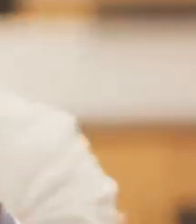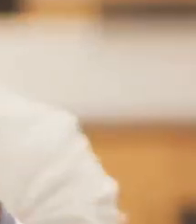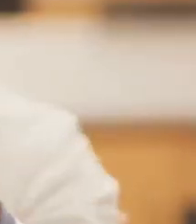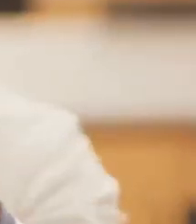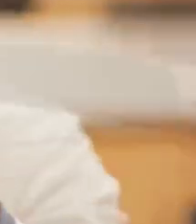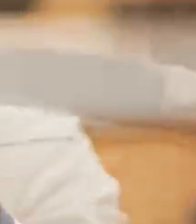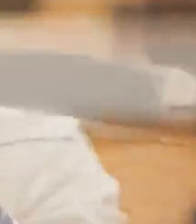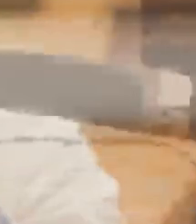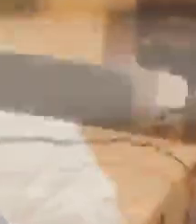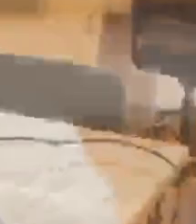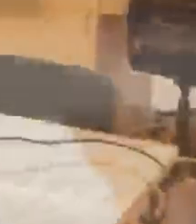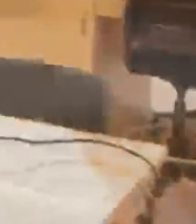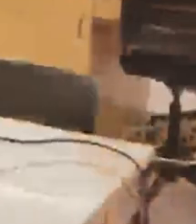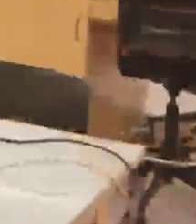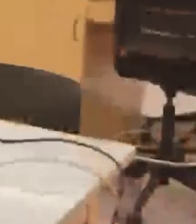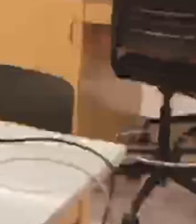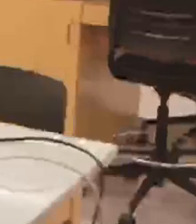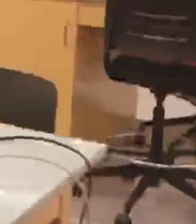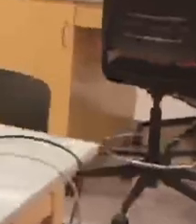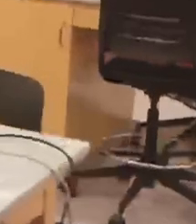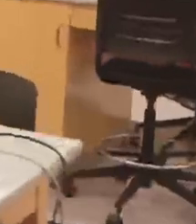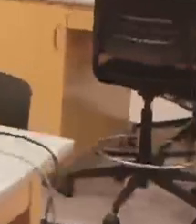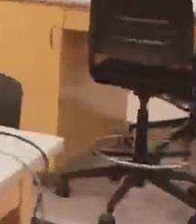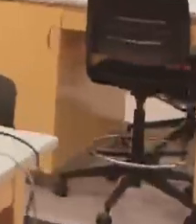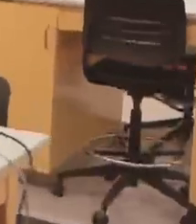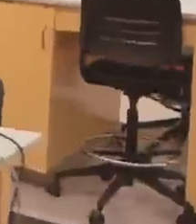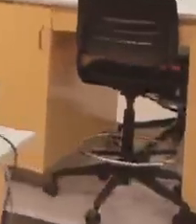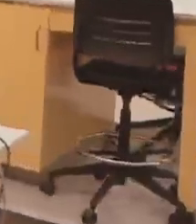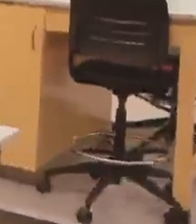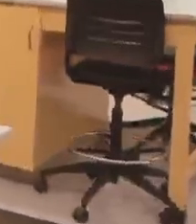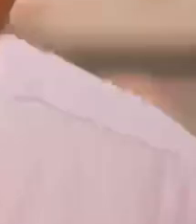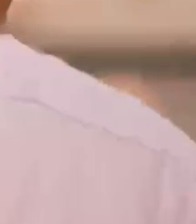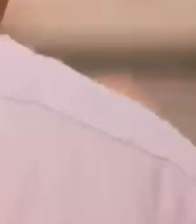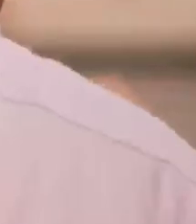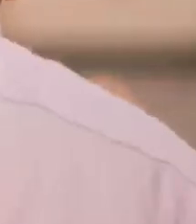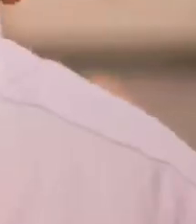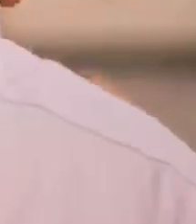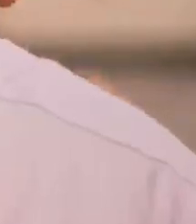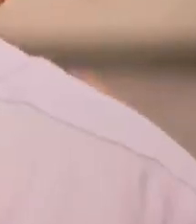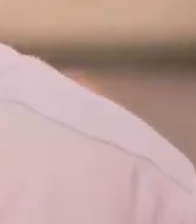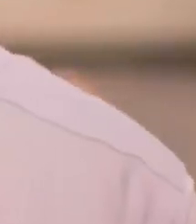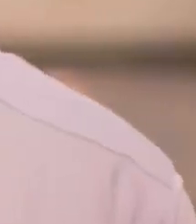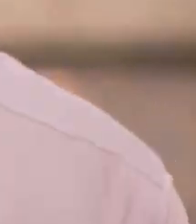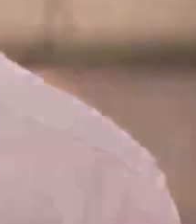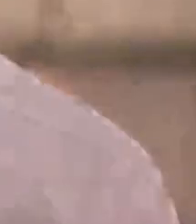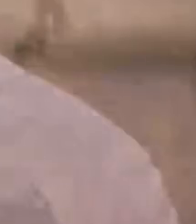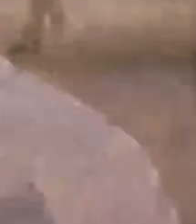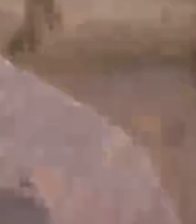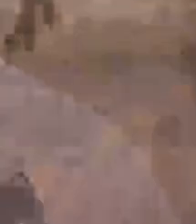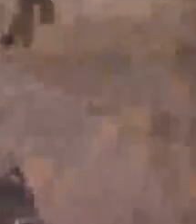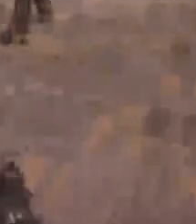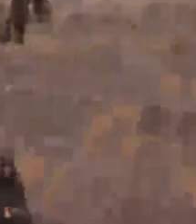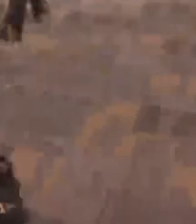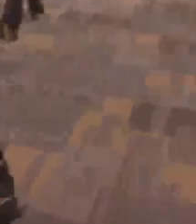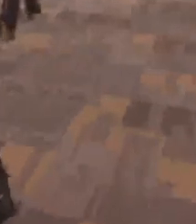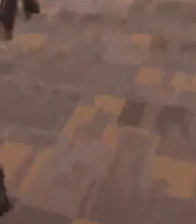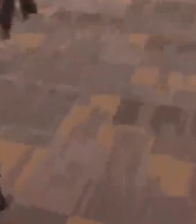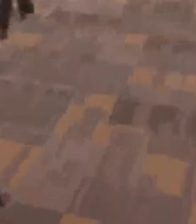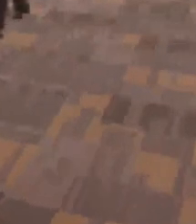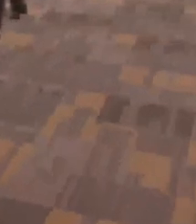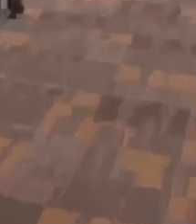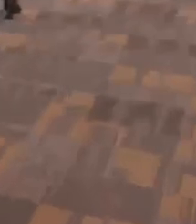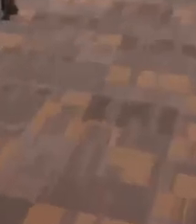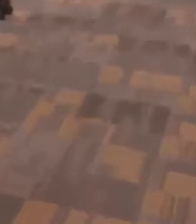want to bring innovations in times of need. I want to turn my passion for helping others into action.